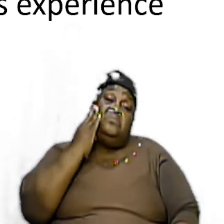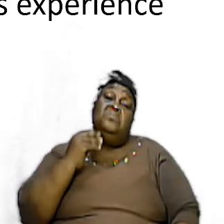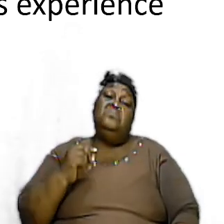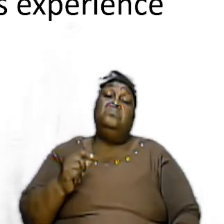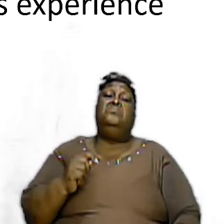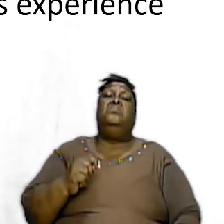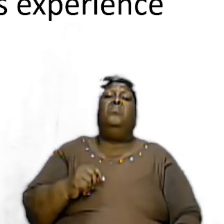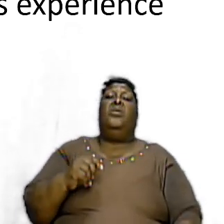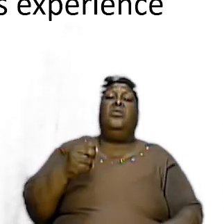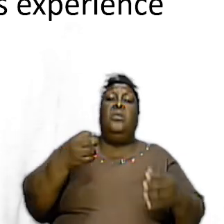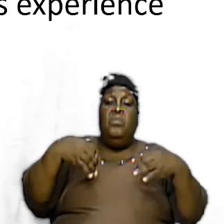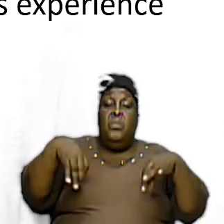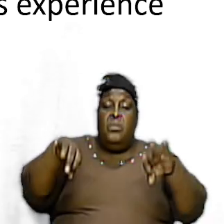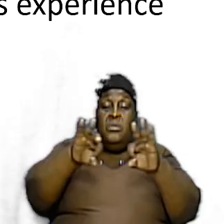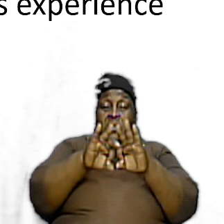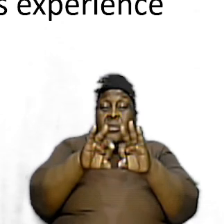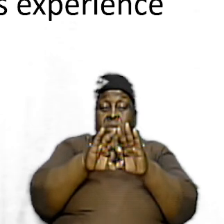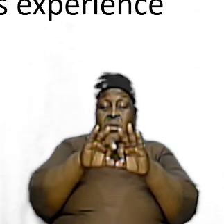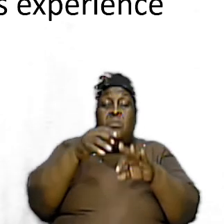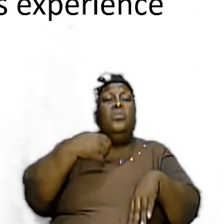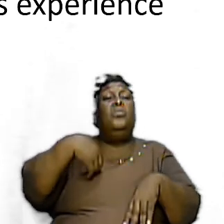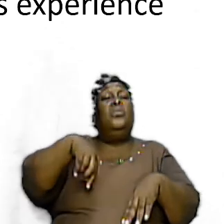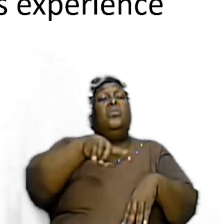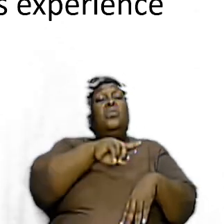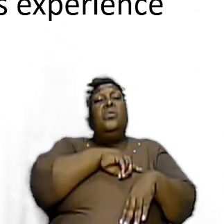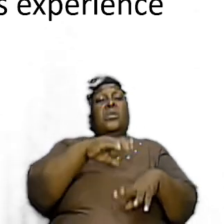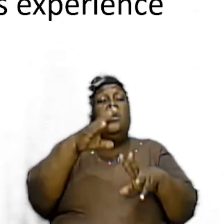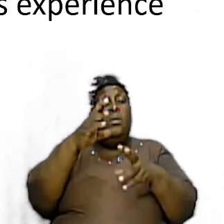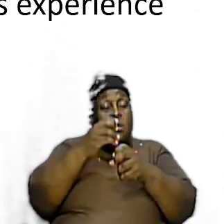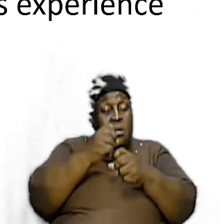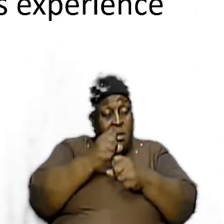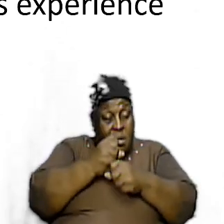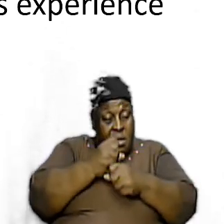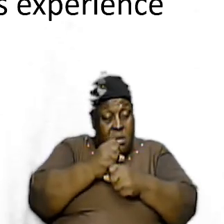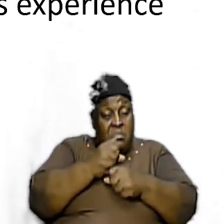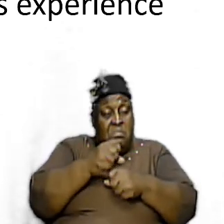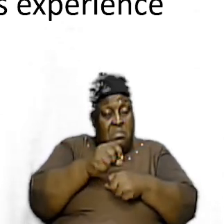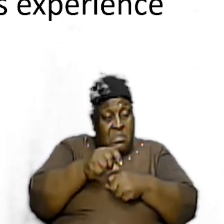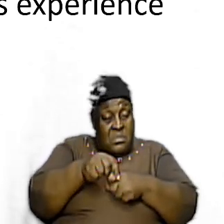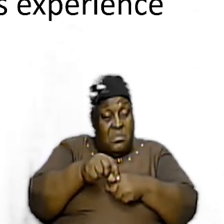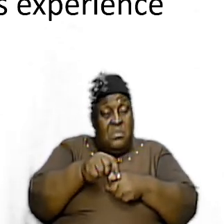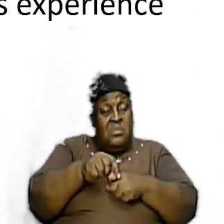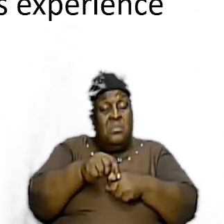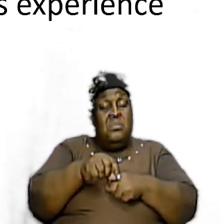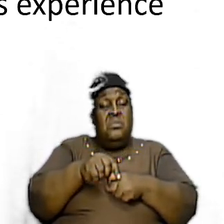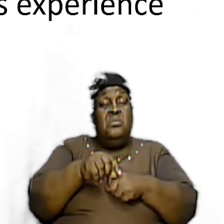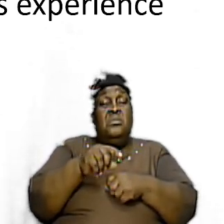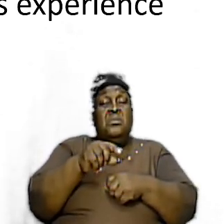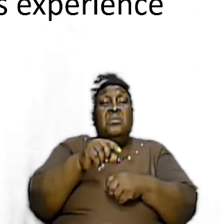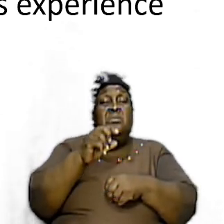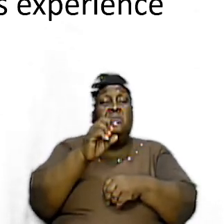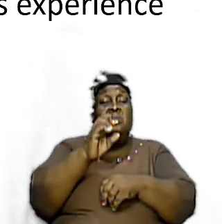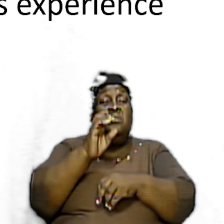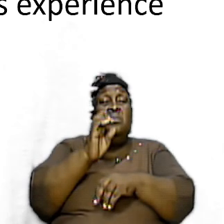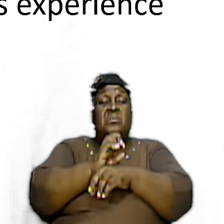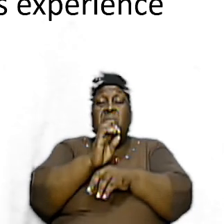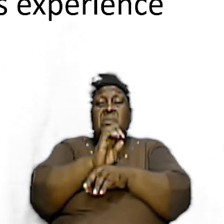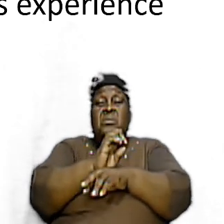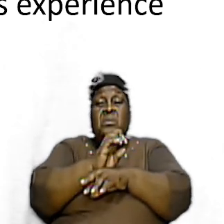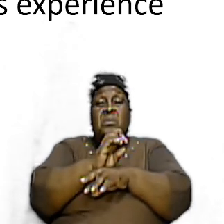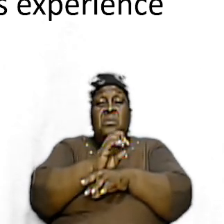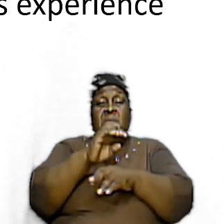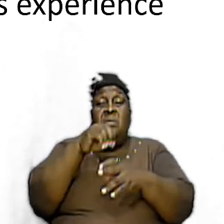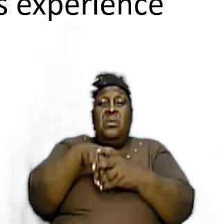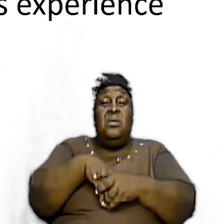and it is important that we catch the parallels so in the Old Testament they were called out of